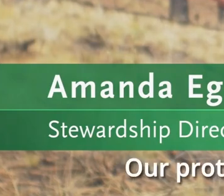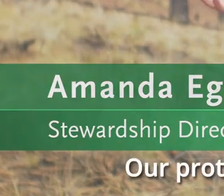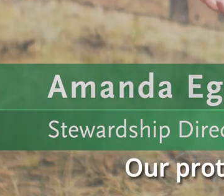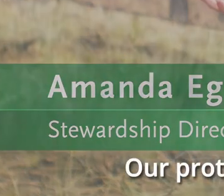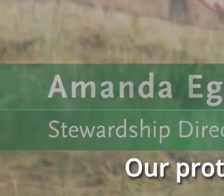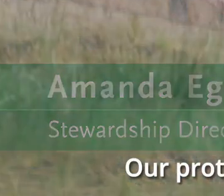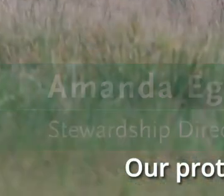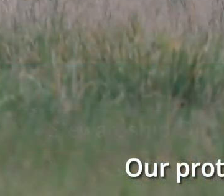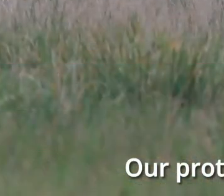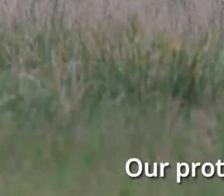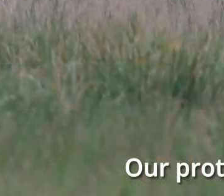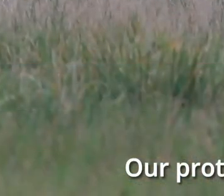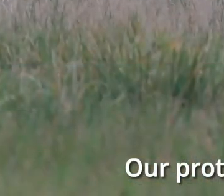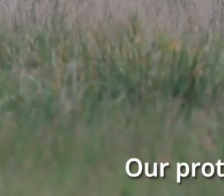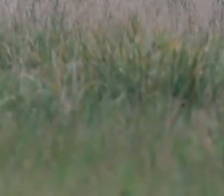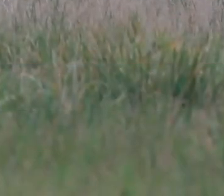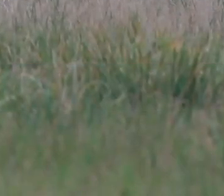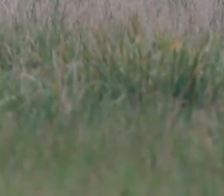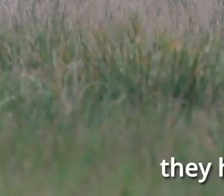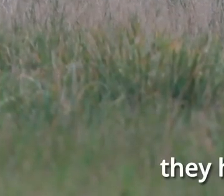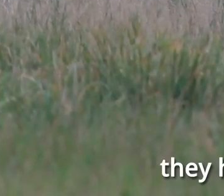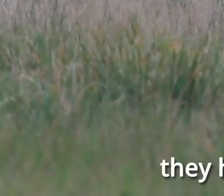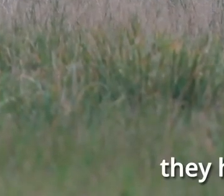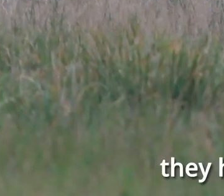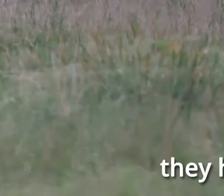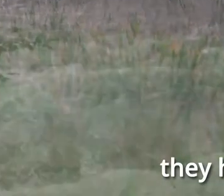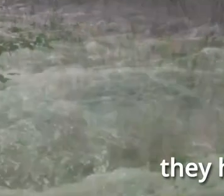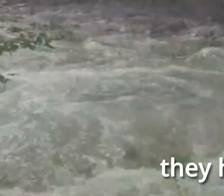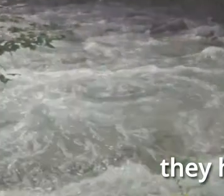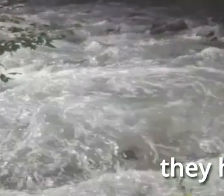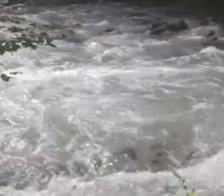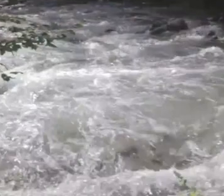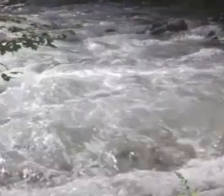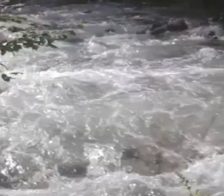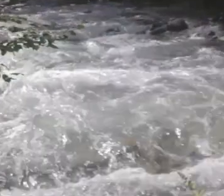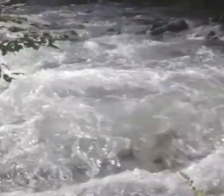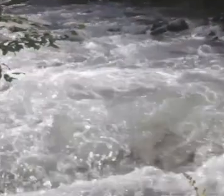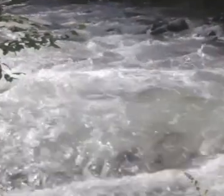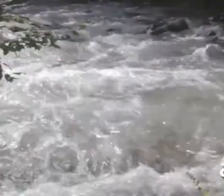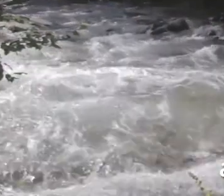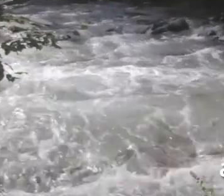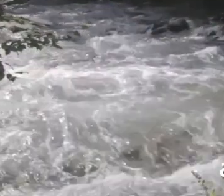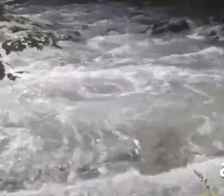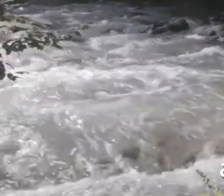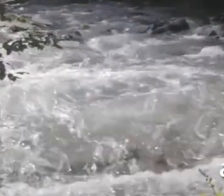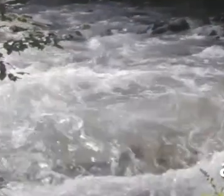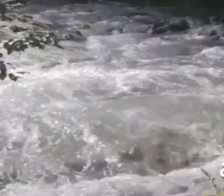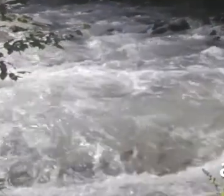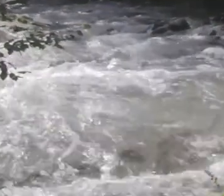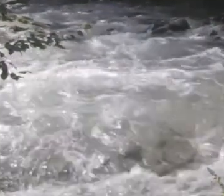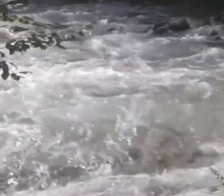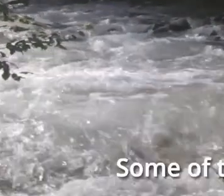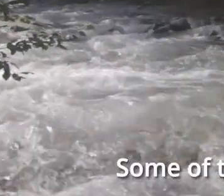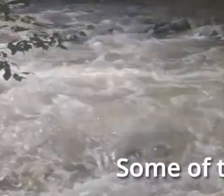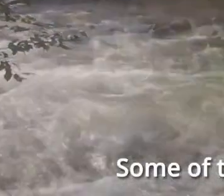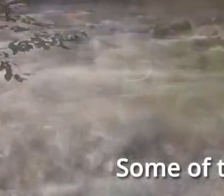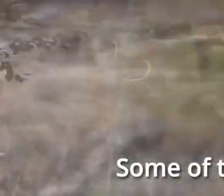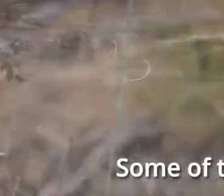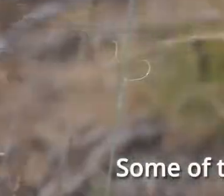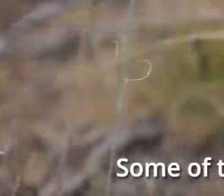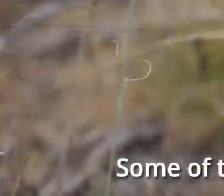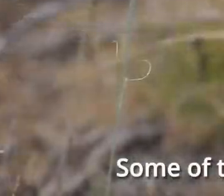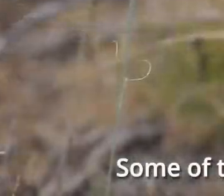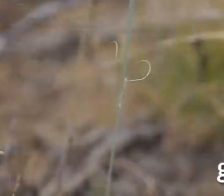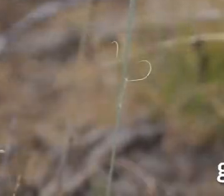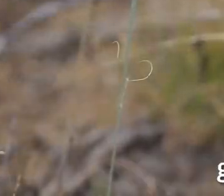Our protected lands help wildlife thrive, they help clean our air and water, and they help us fight against climate change. Some of the lands